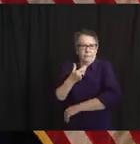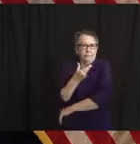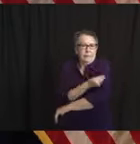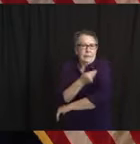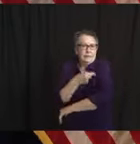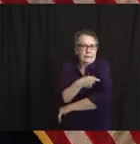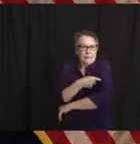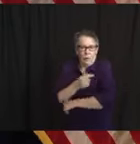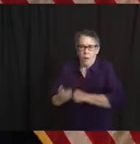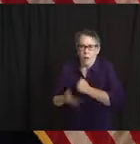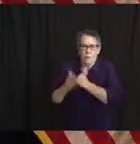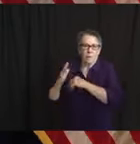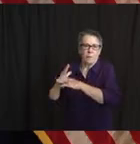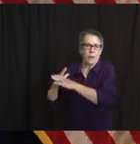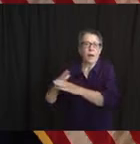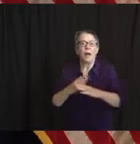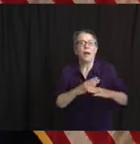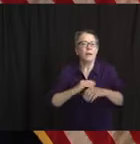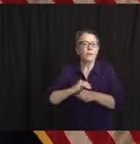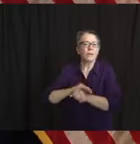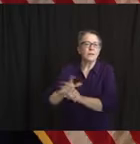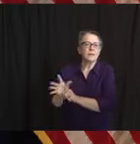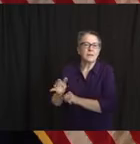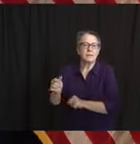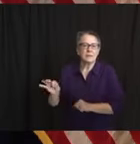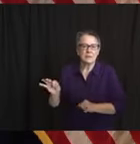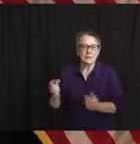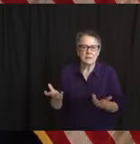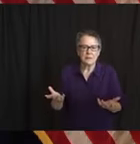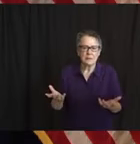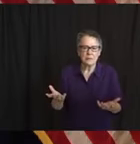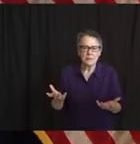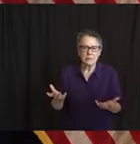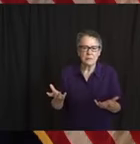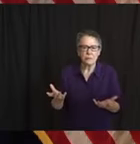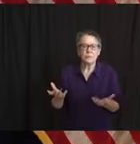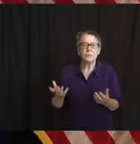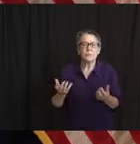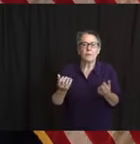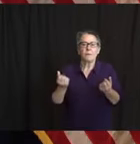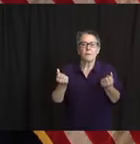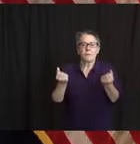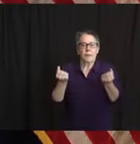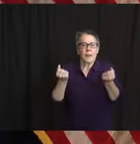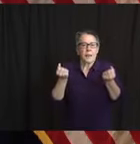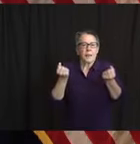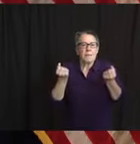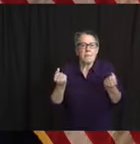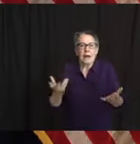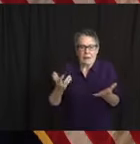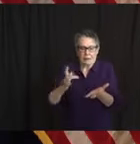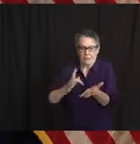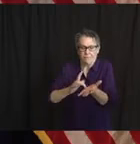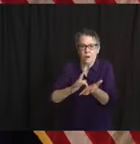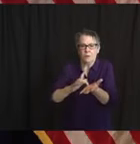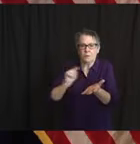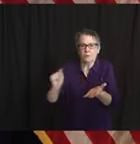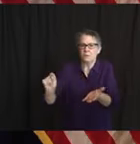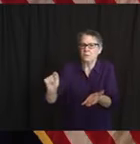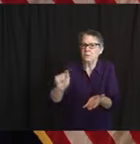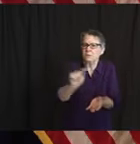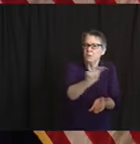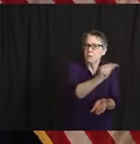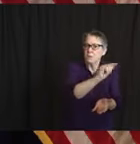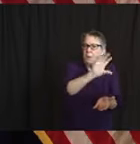home to an overwhelming amount of pharmaceutical companies, bio companies, including many